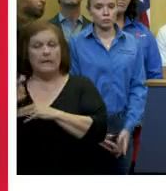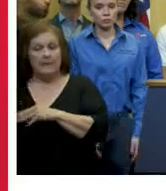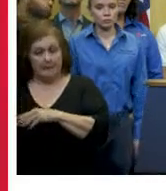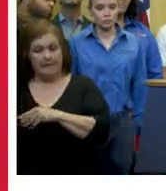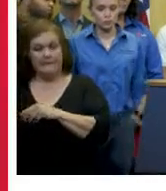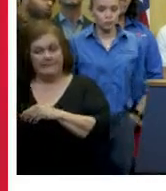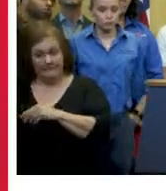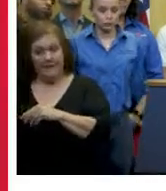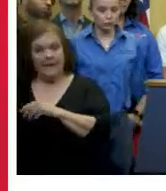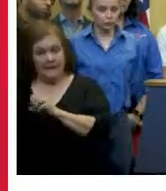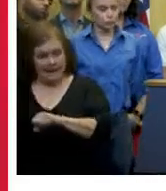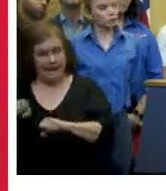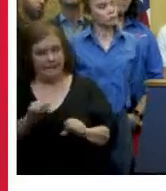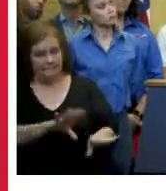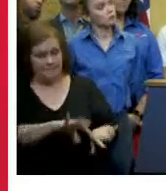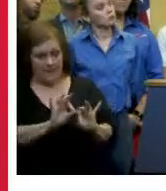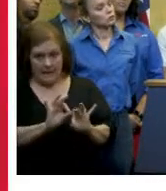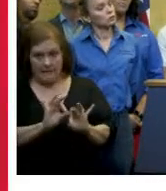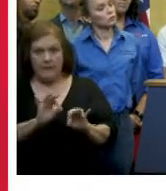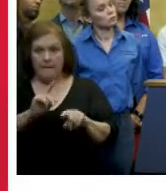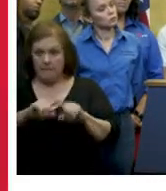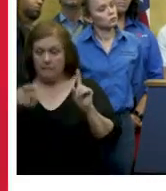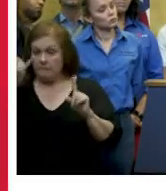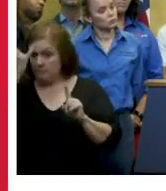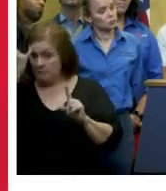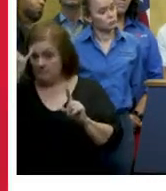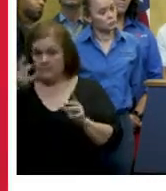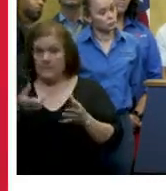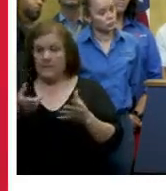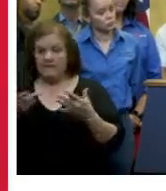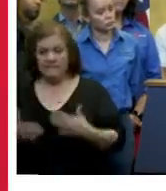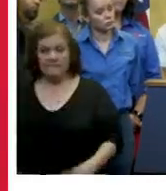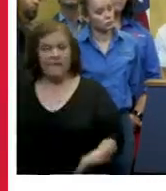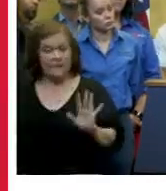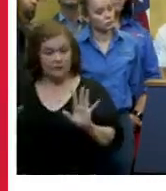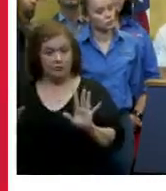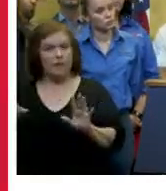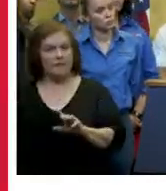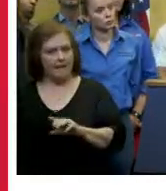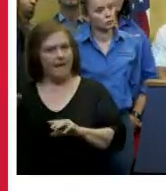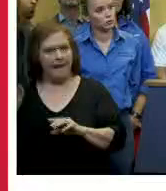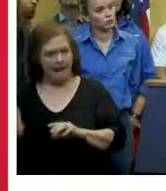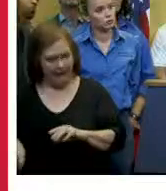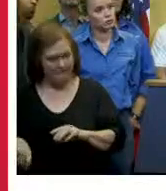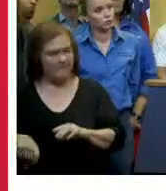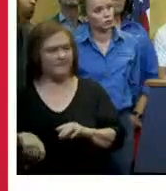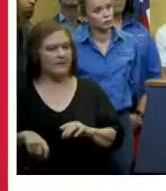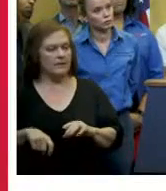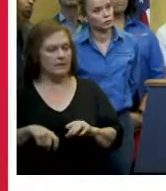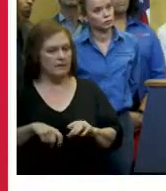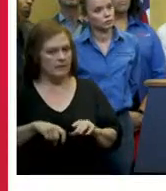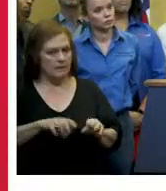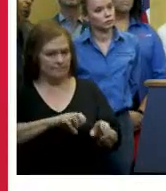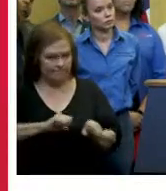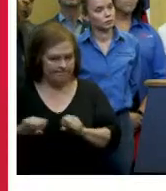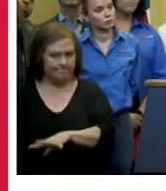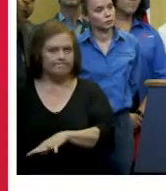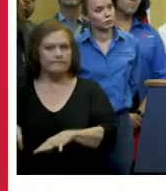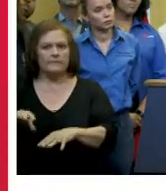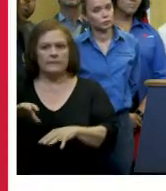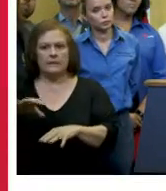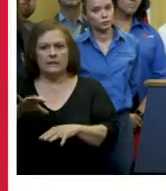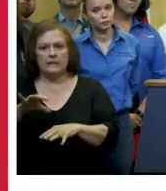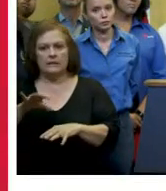but be responsible for removing those bags as well and preventing that sand from getting into our drains